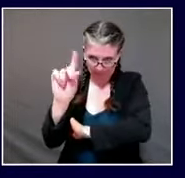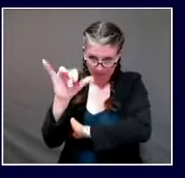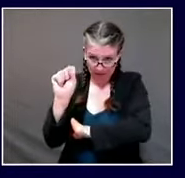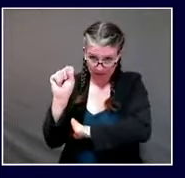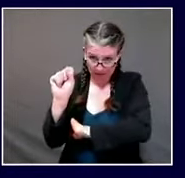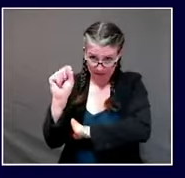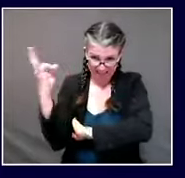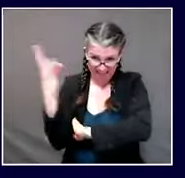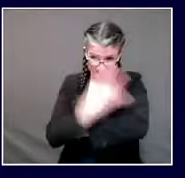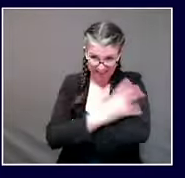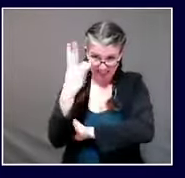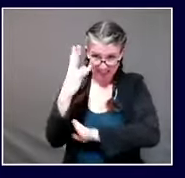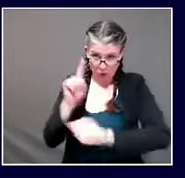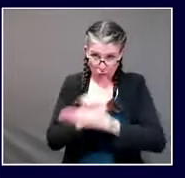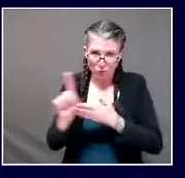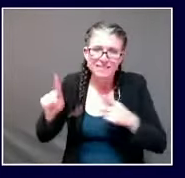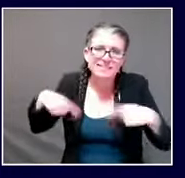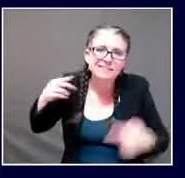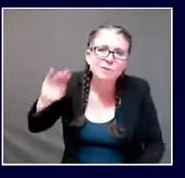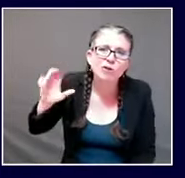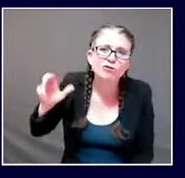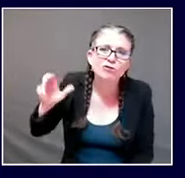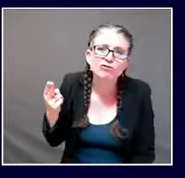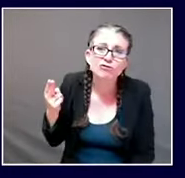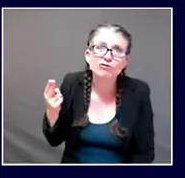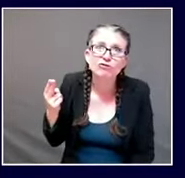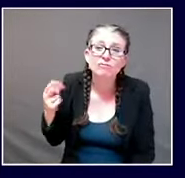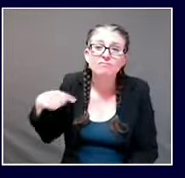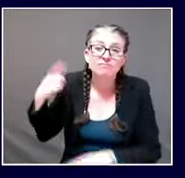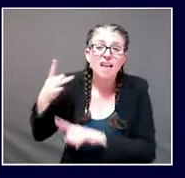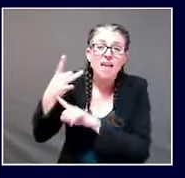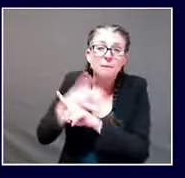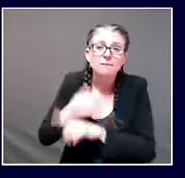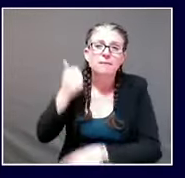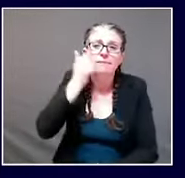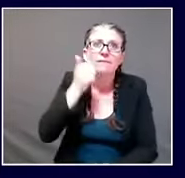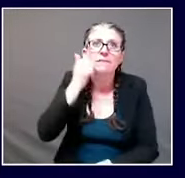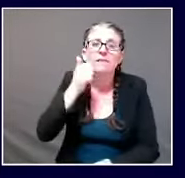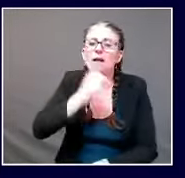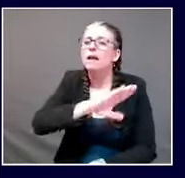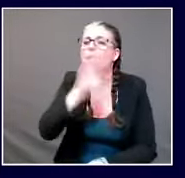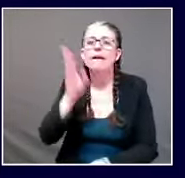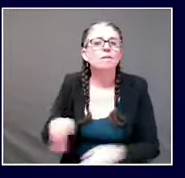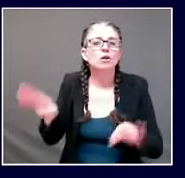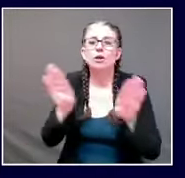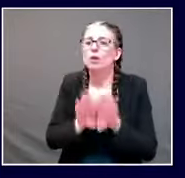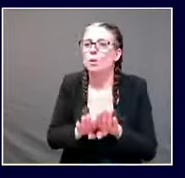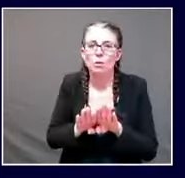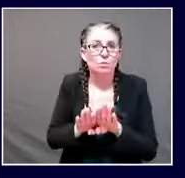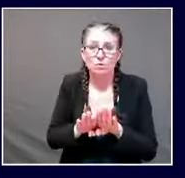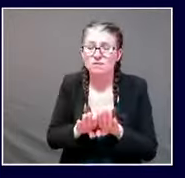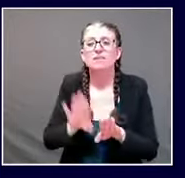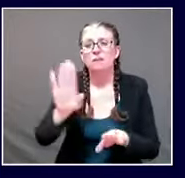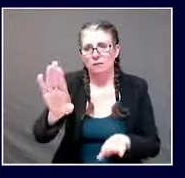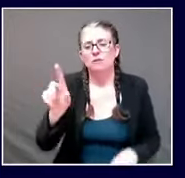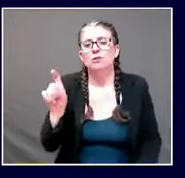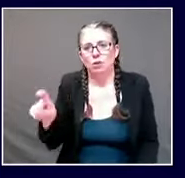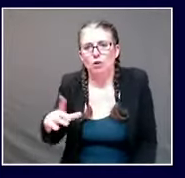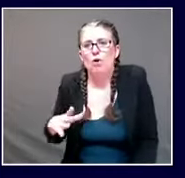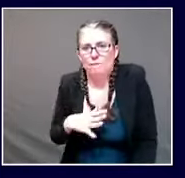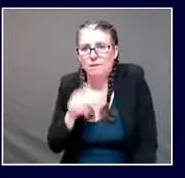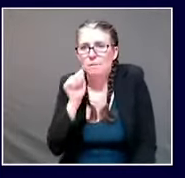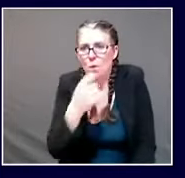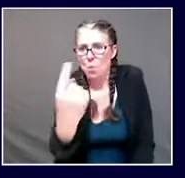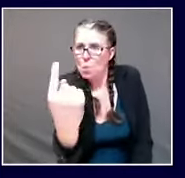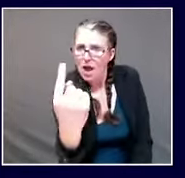thanksgiving to reconnect and re-energize they are setting everything up by the close of business today so that as soon